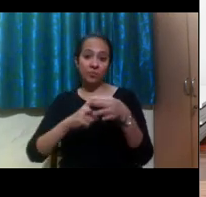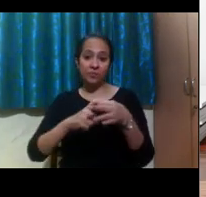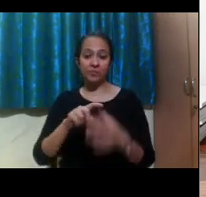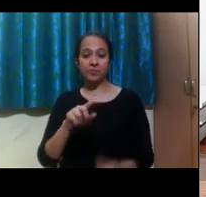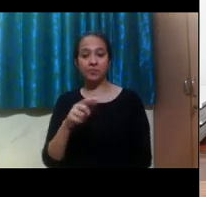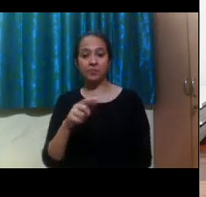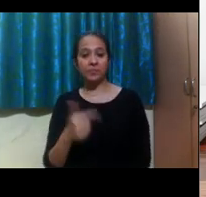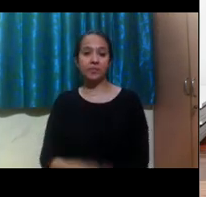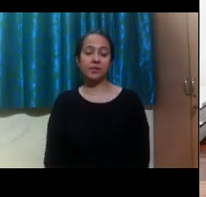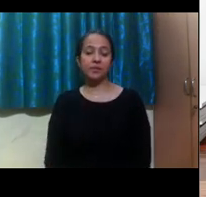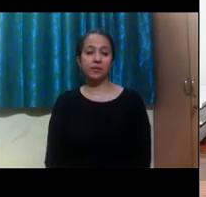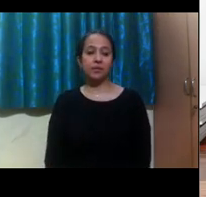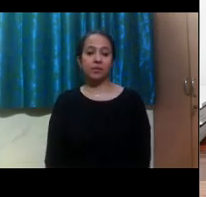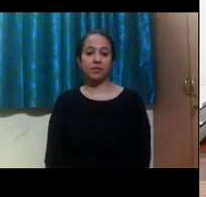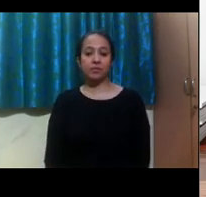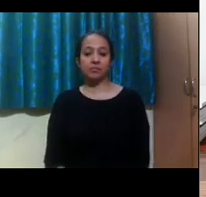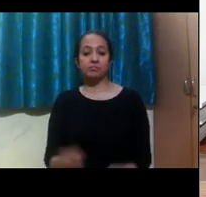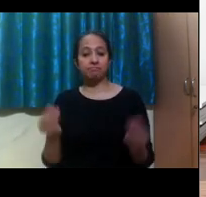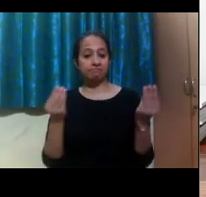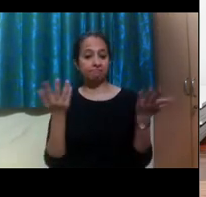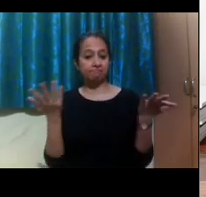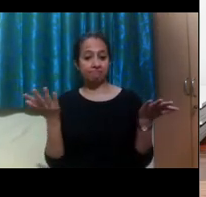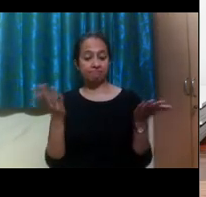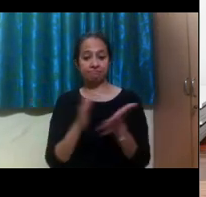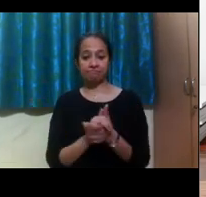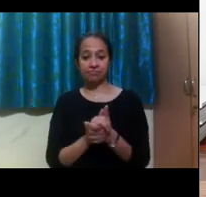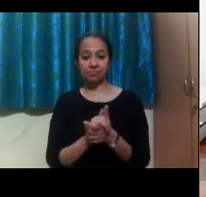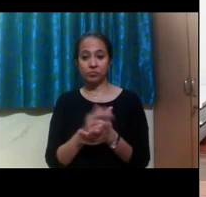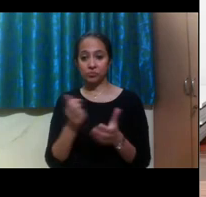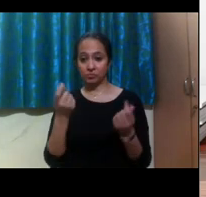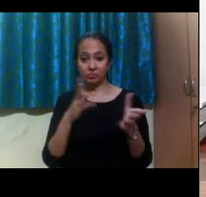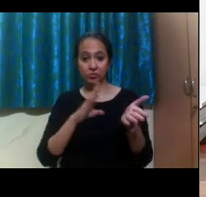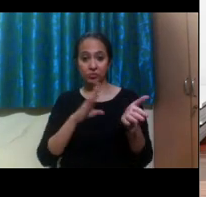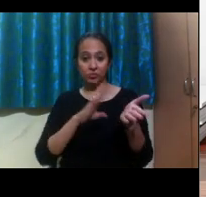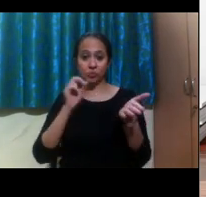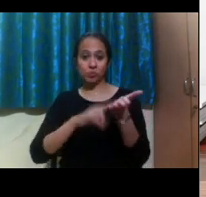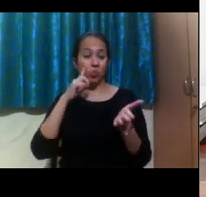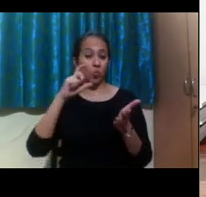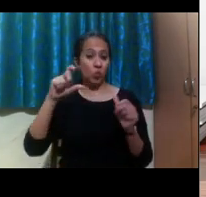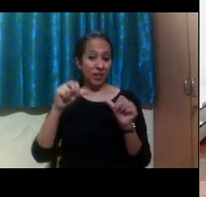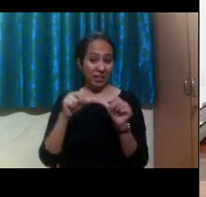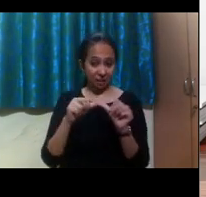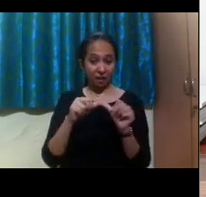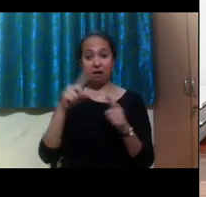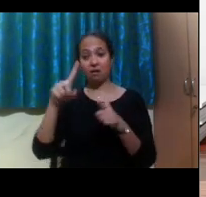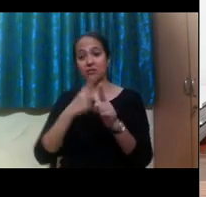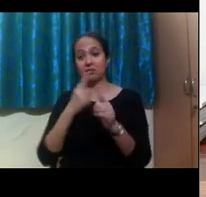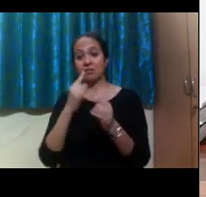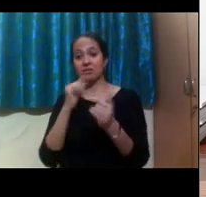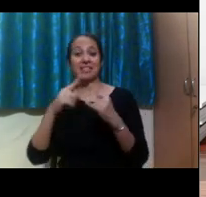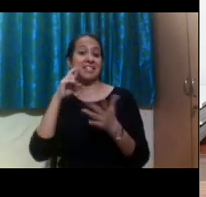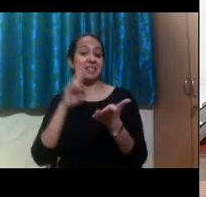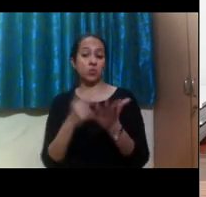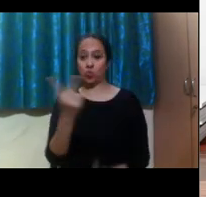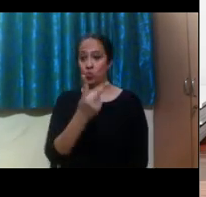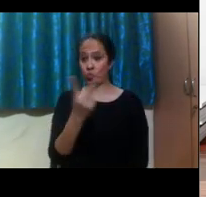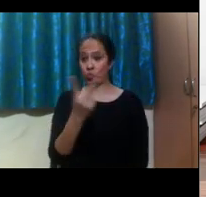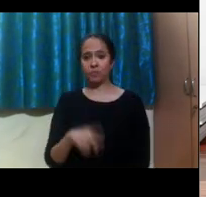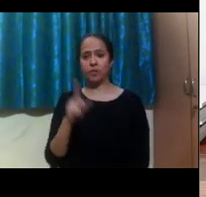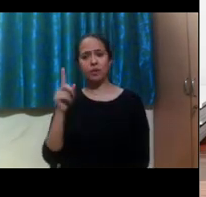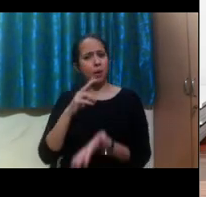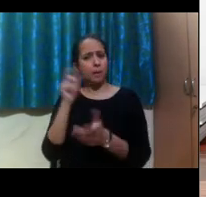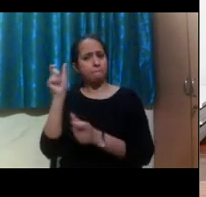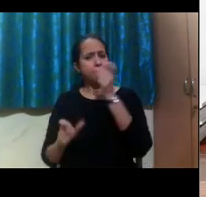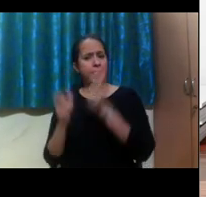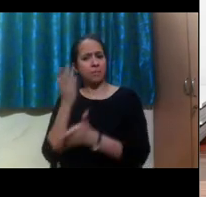panel is, um, um, and I think Monica and Justin can talk about this. Are there scholarships for disabled